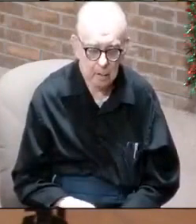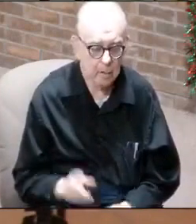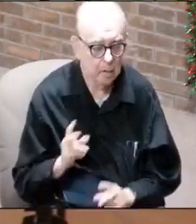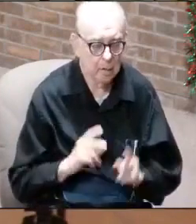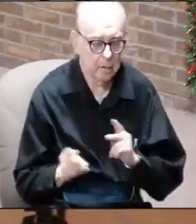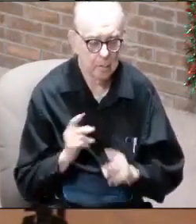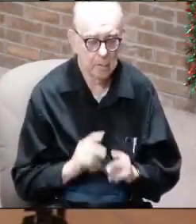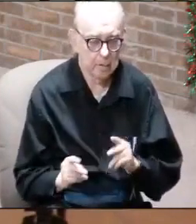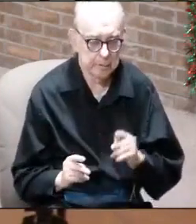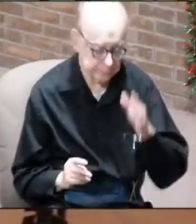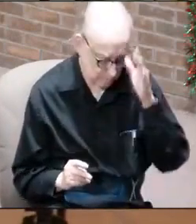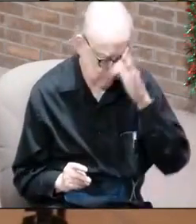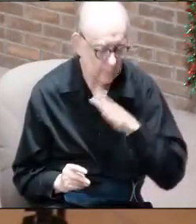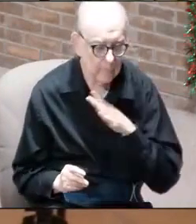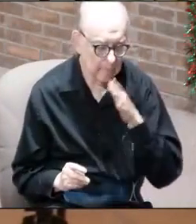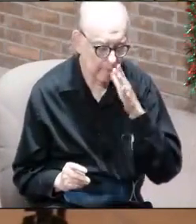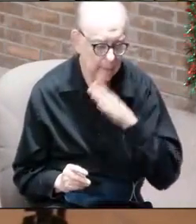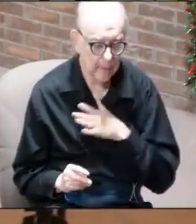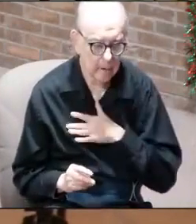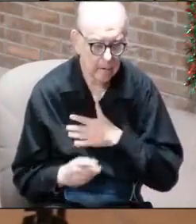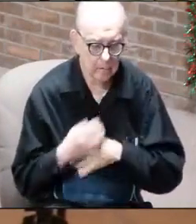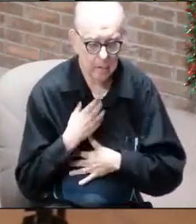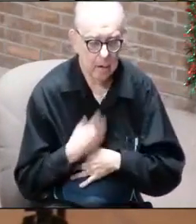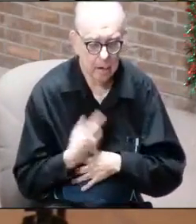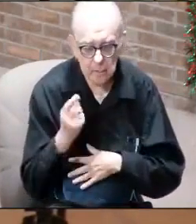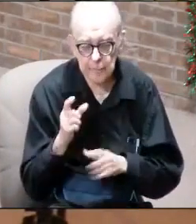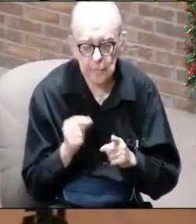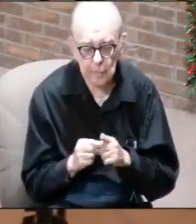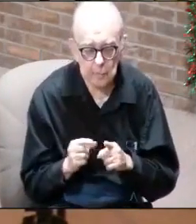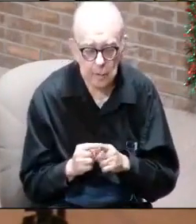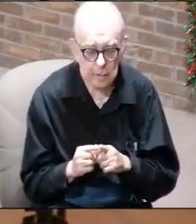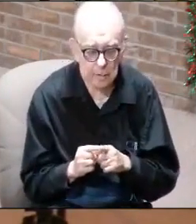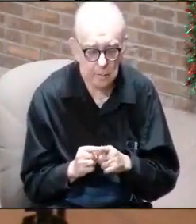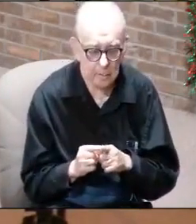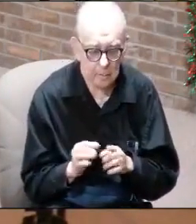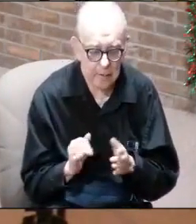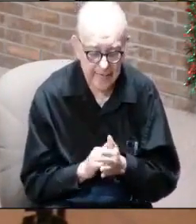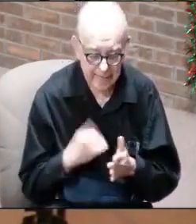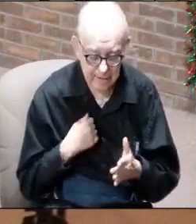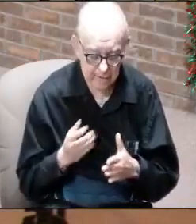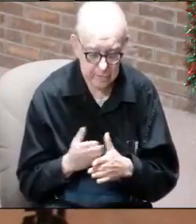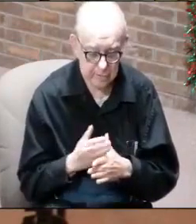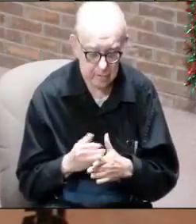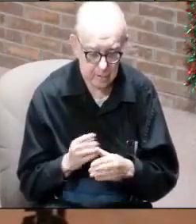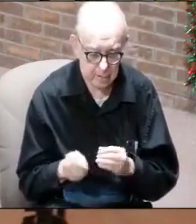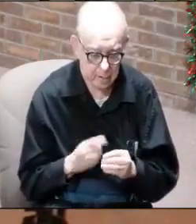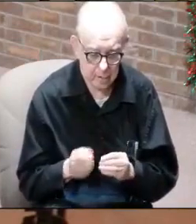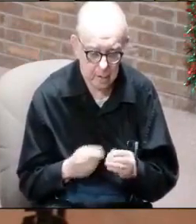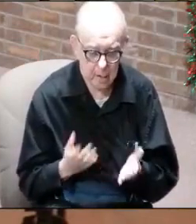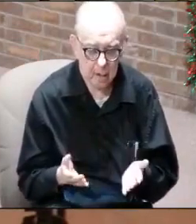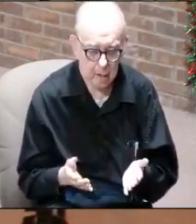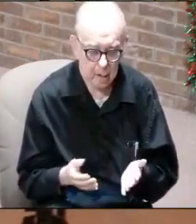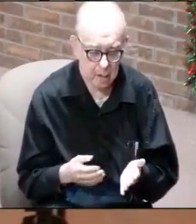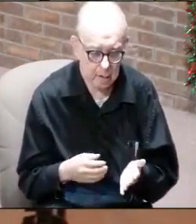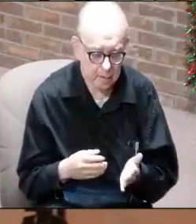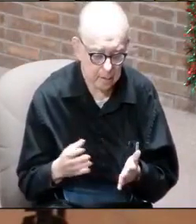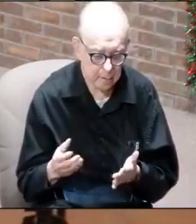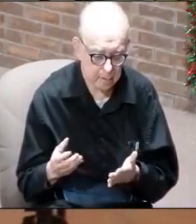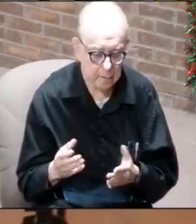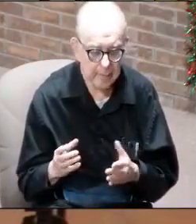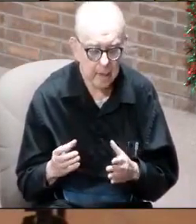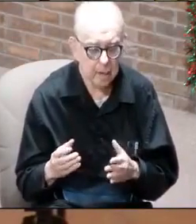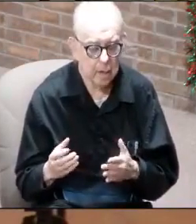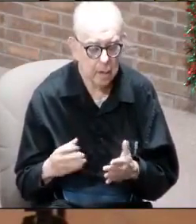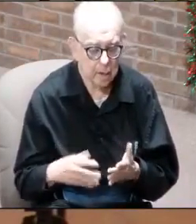People, ladies and gentlemen, are hungry for the word. And as I've shared about reading, rediscovering